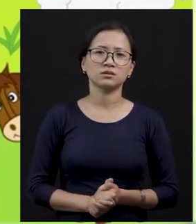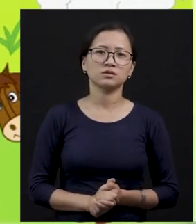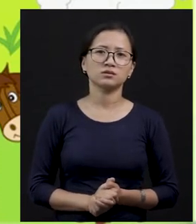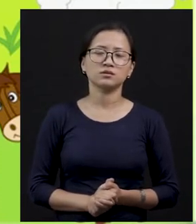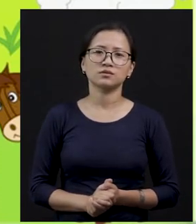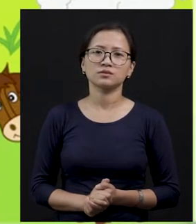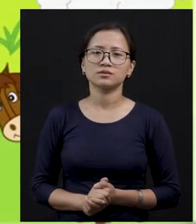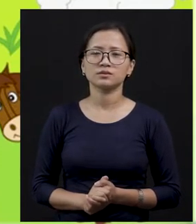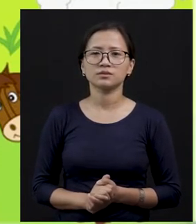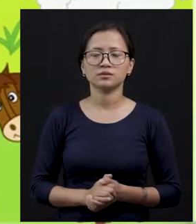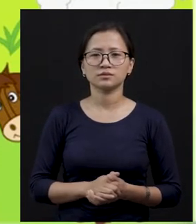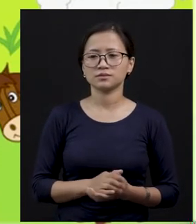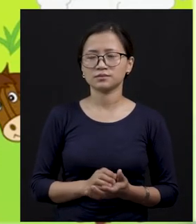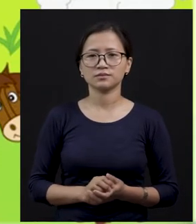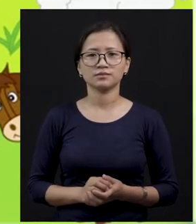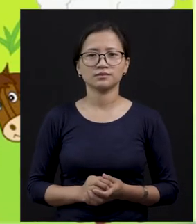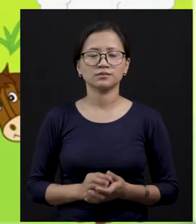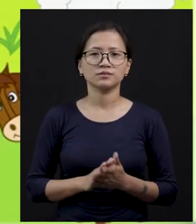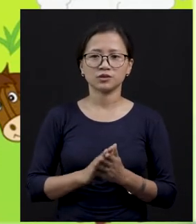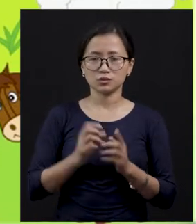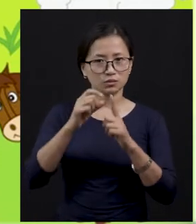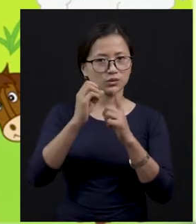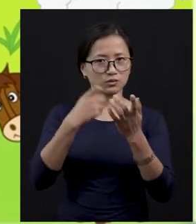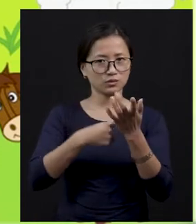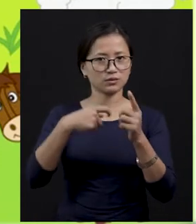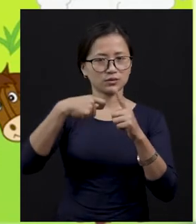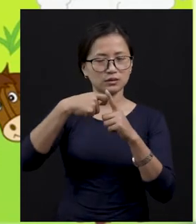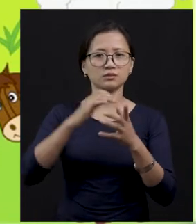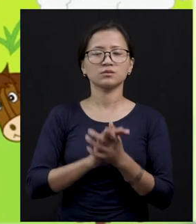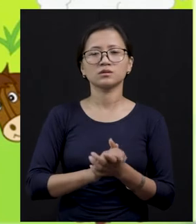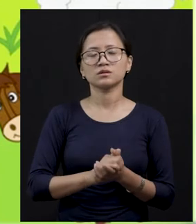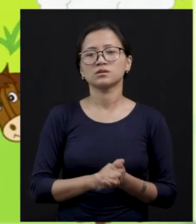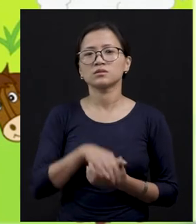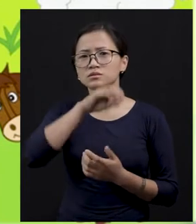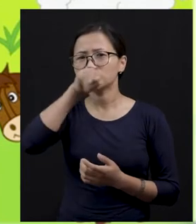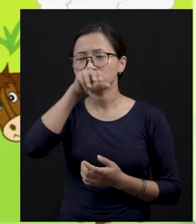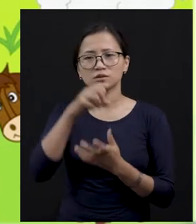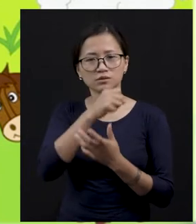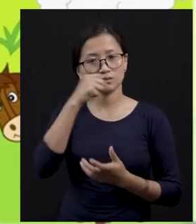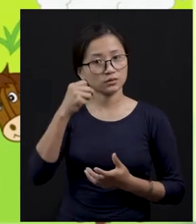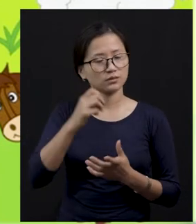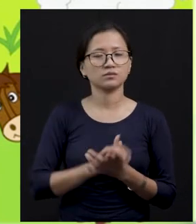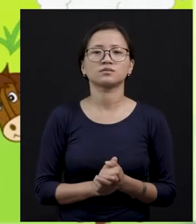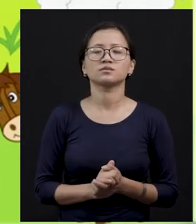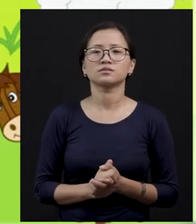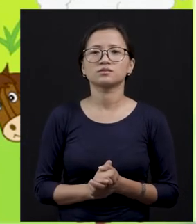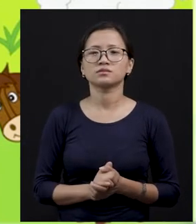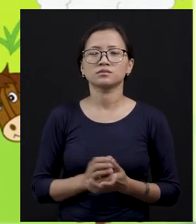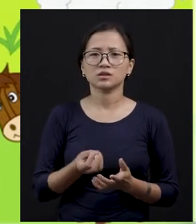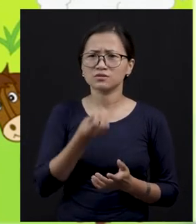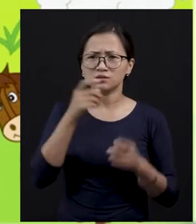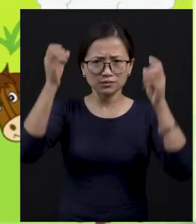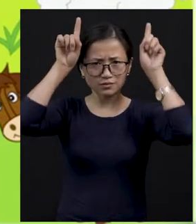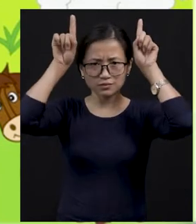eat all meat of pig, and that is called pork, right? The meat of a pig is called pork. And we eat